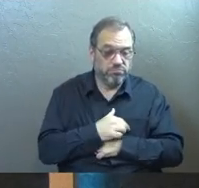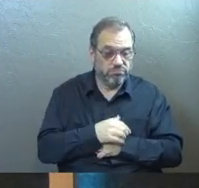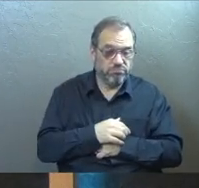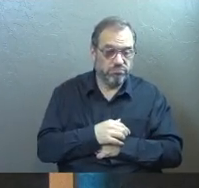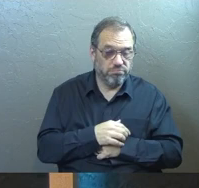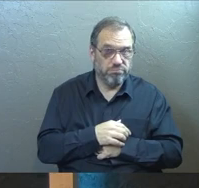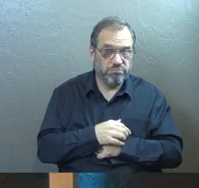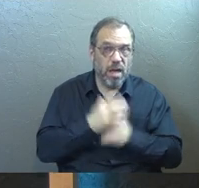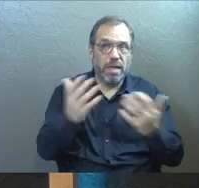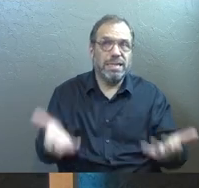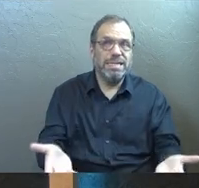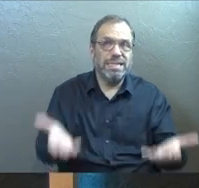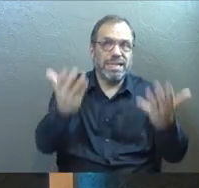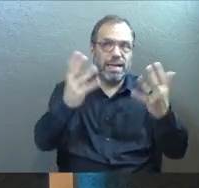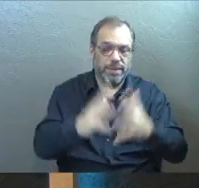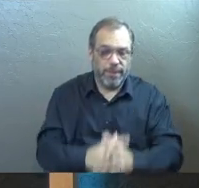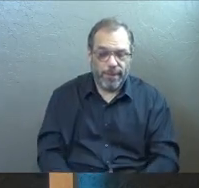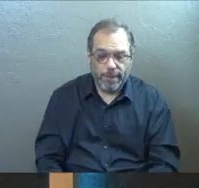Why don't you guys stand?